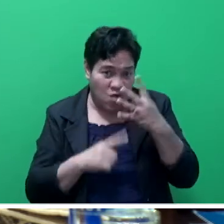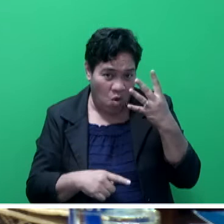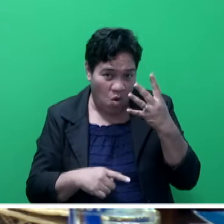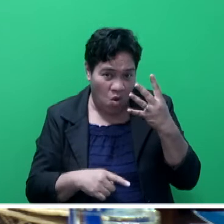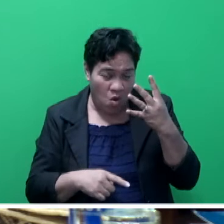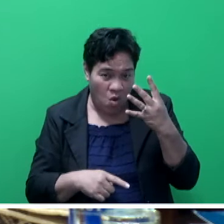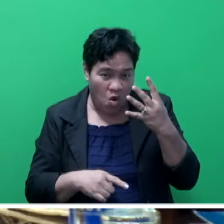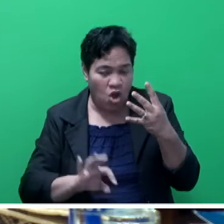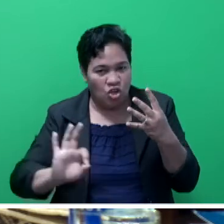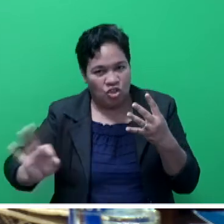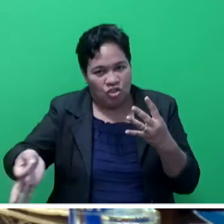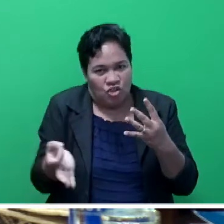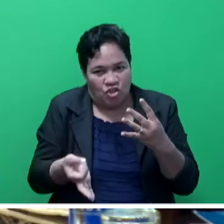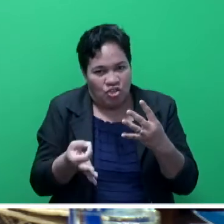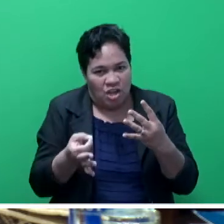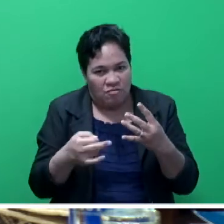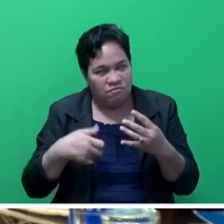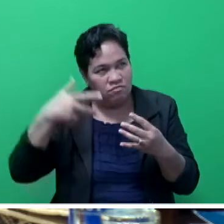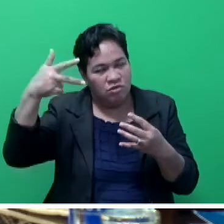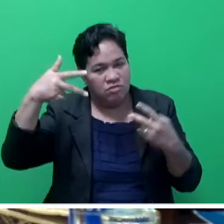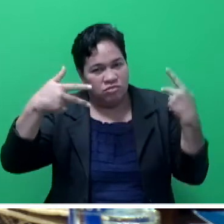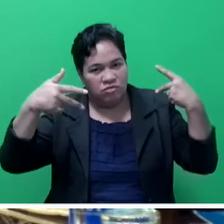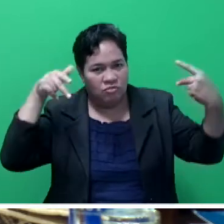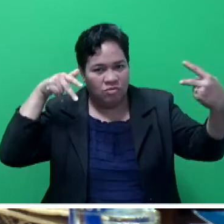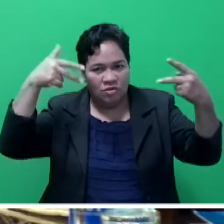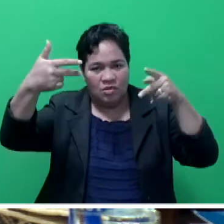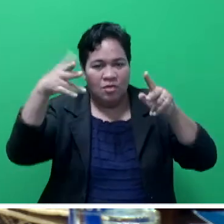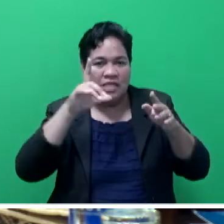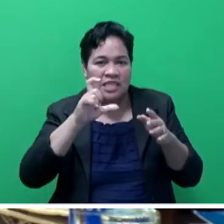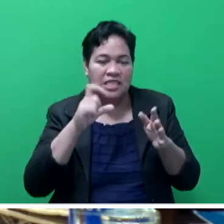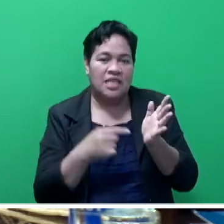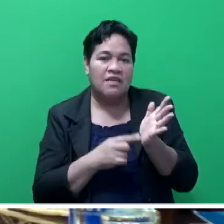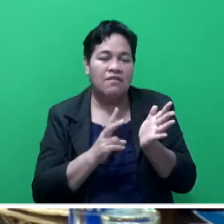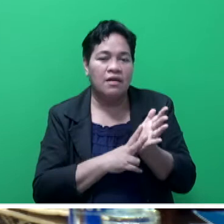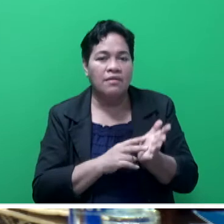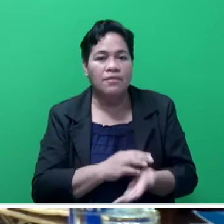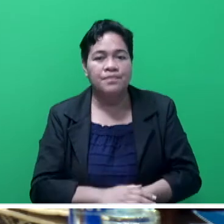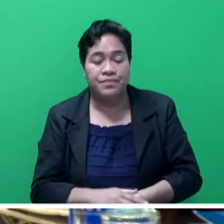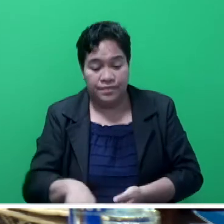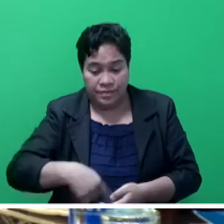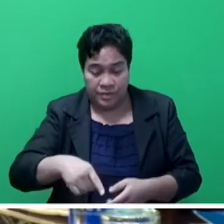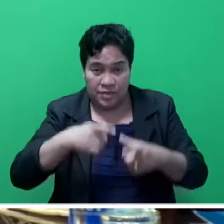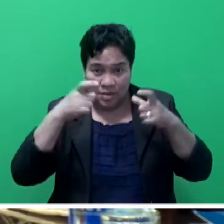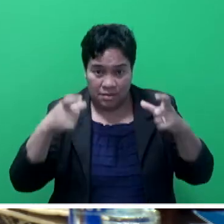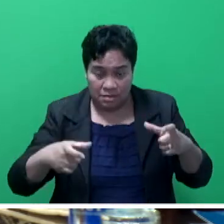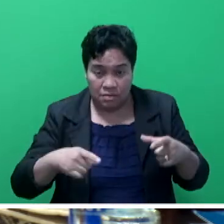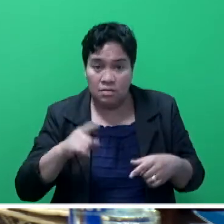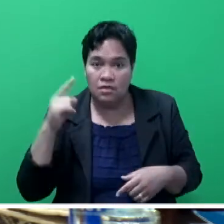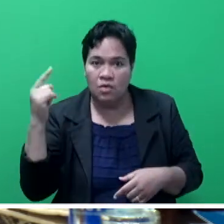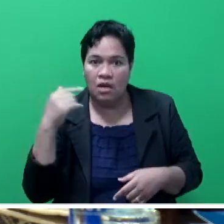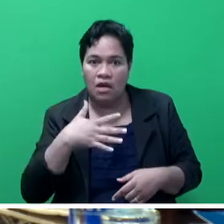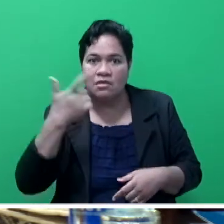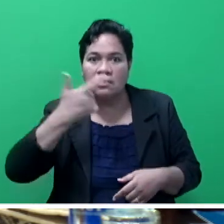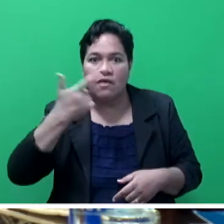they have not installed any CCTV camera. Suba City Council has installed 117